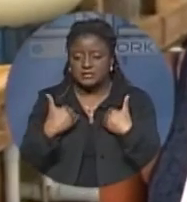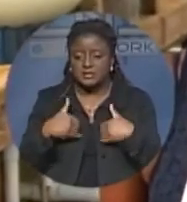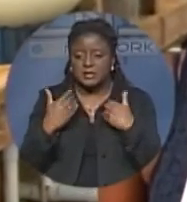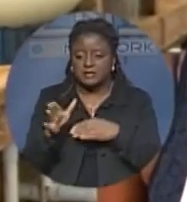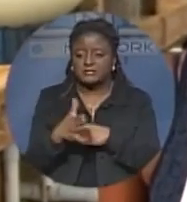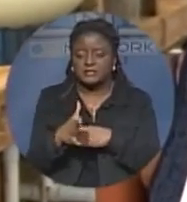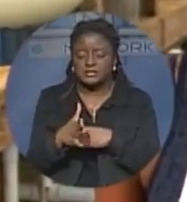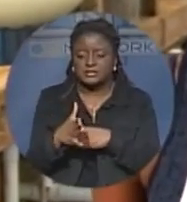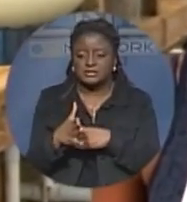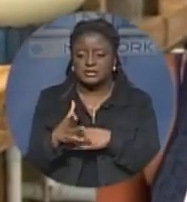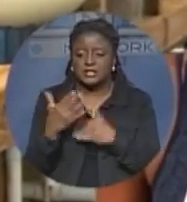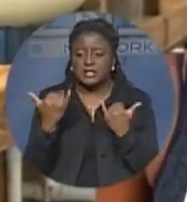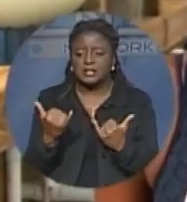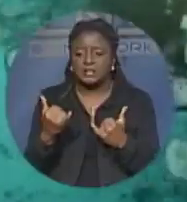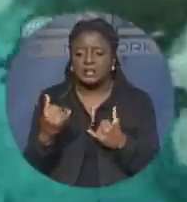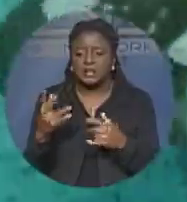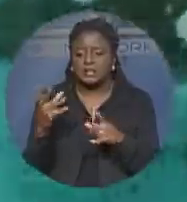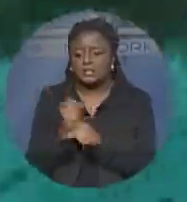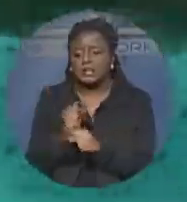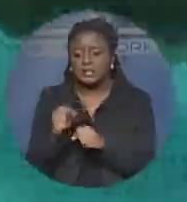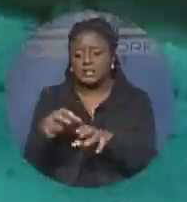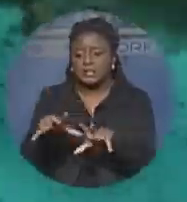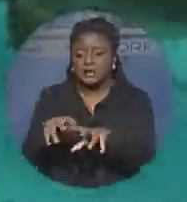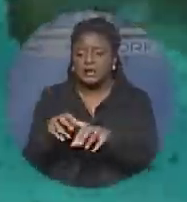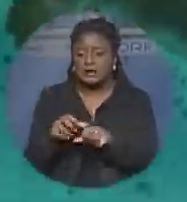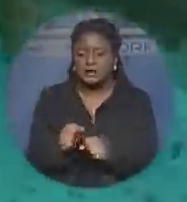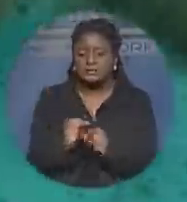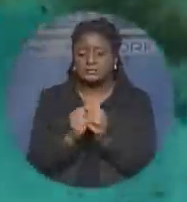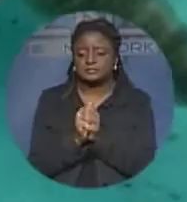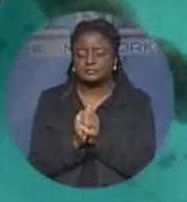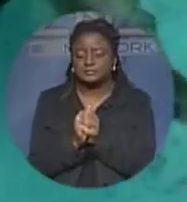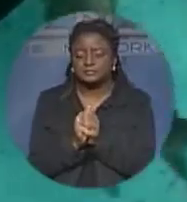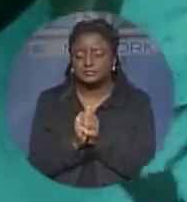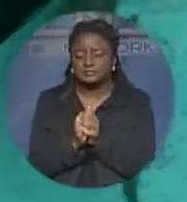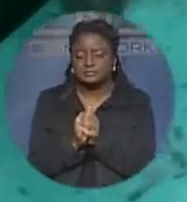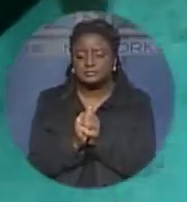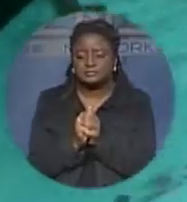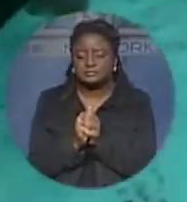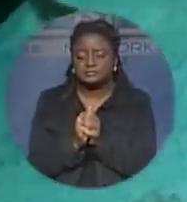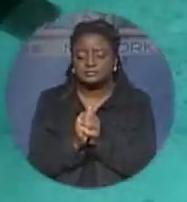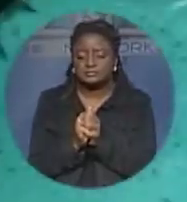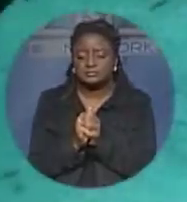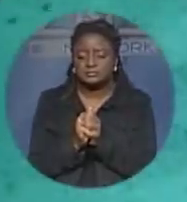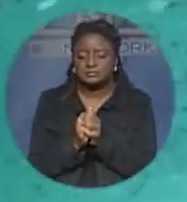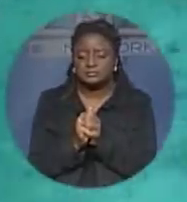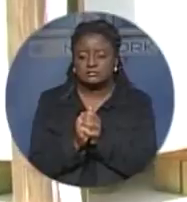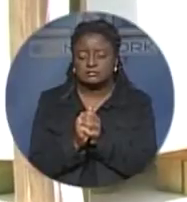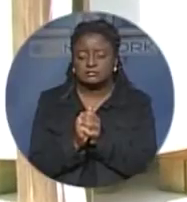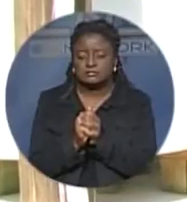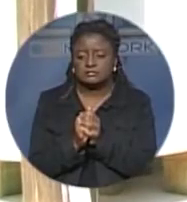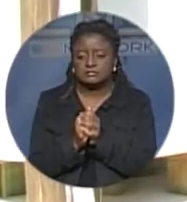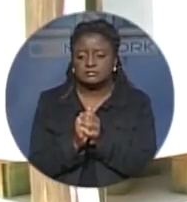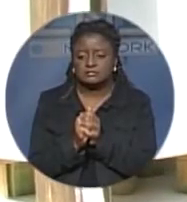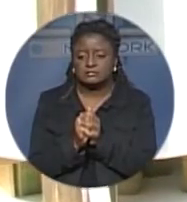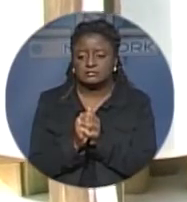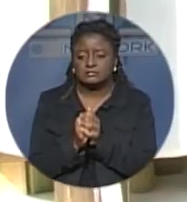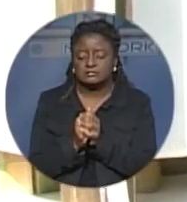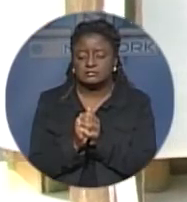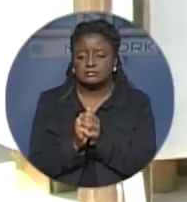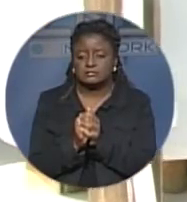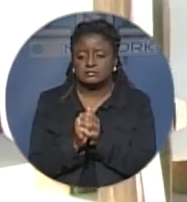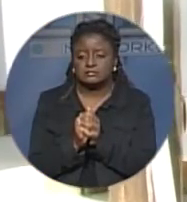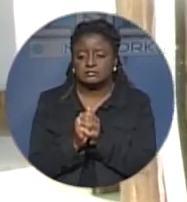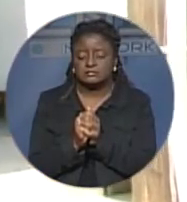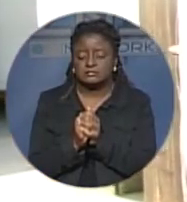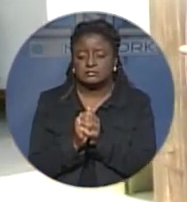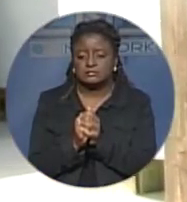of this campus, is figuring out exactly how to sustain the populations that are existing in this area. Auburn University student